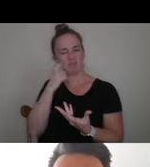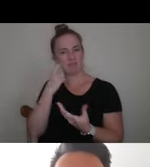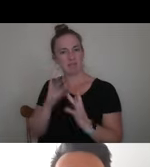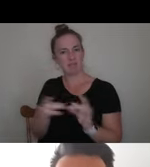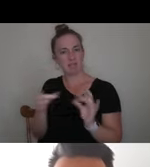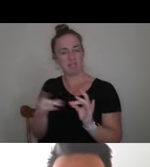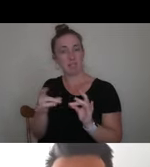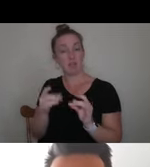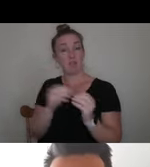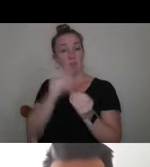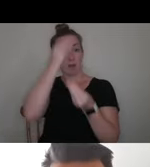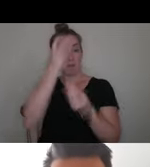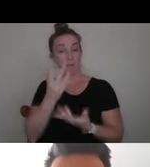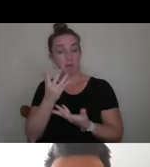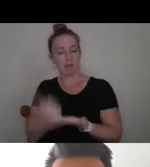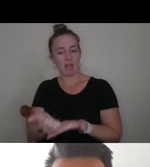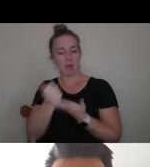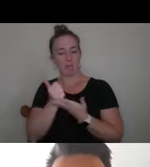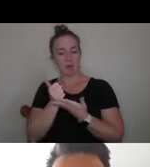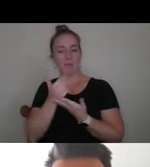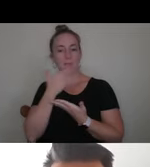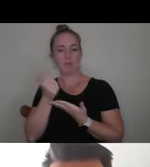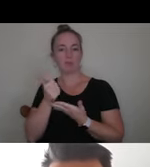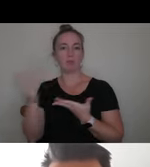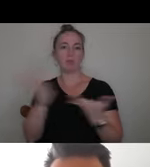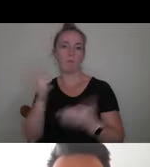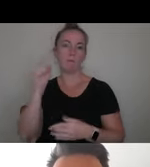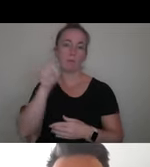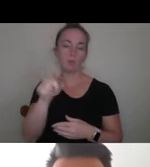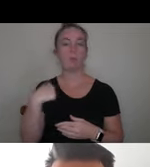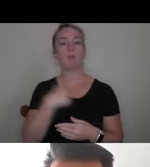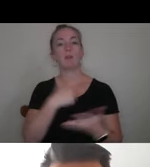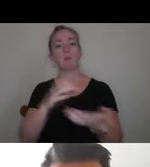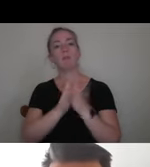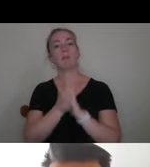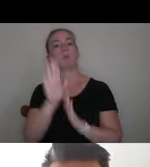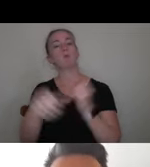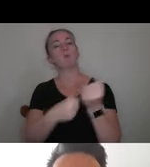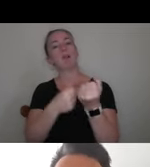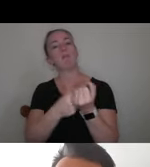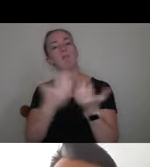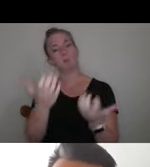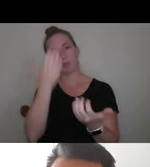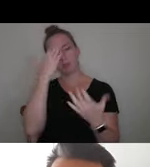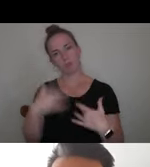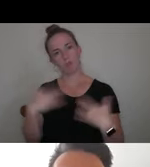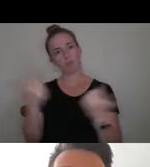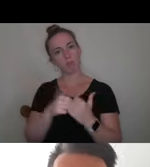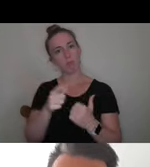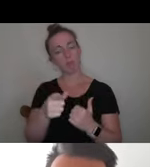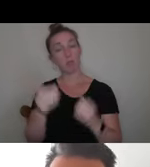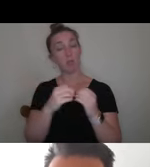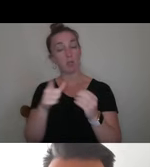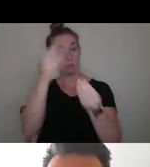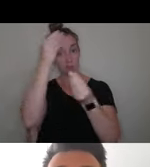to help us better serve you in this process. We want to be your advocates. We want to know what's going on with you. The more you can share,